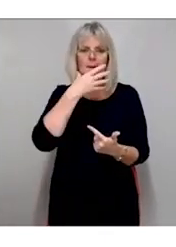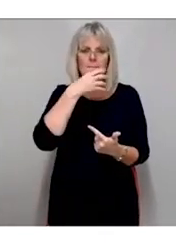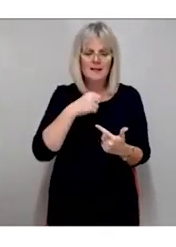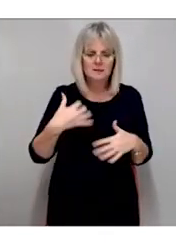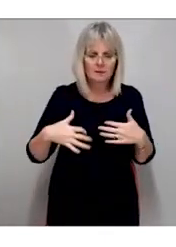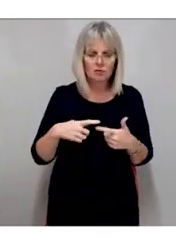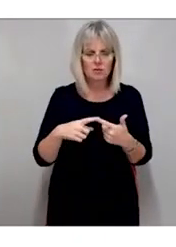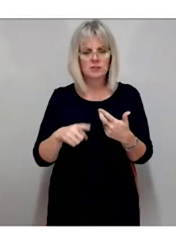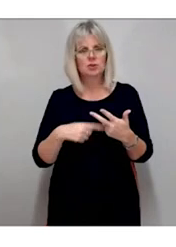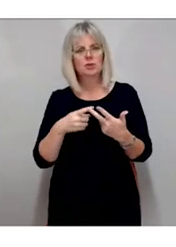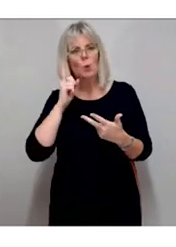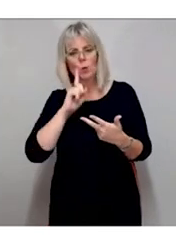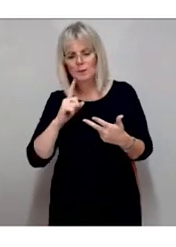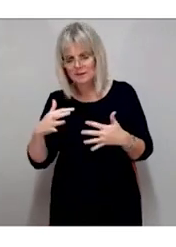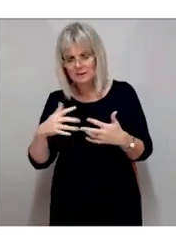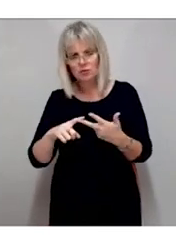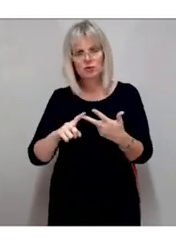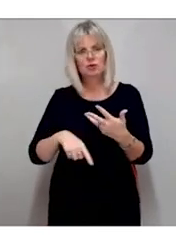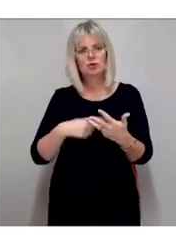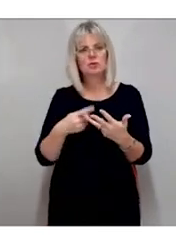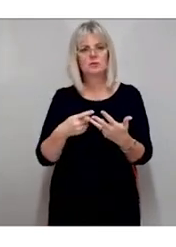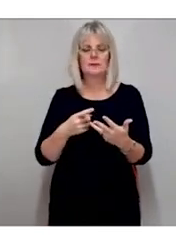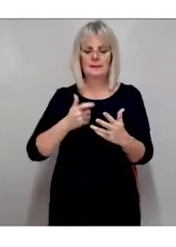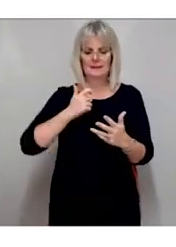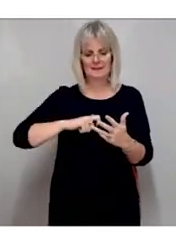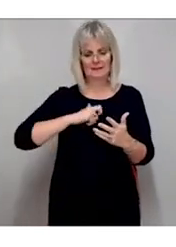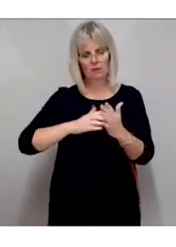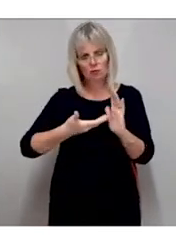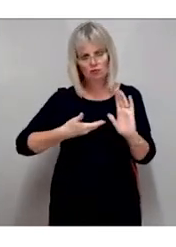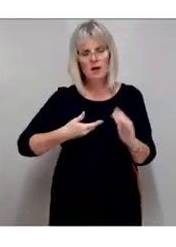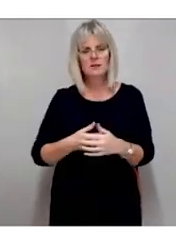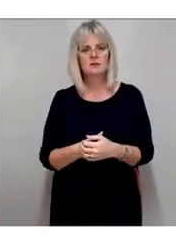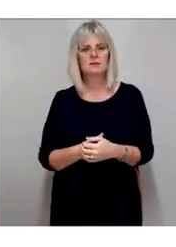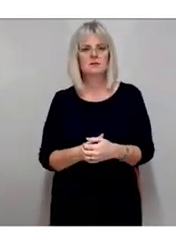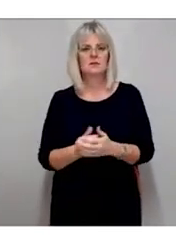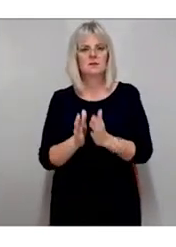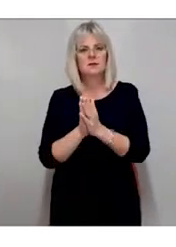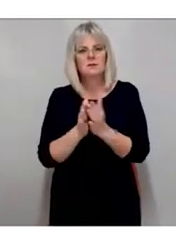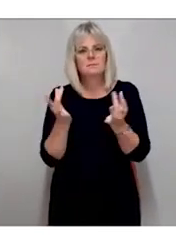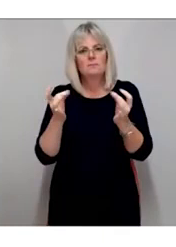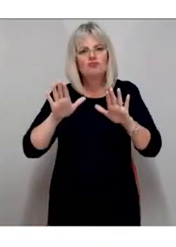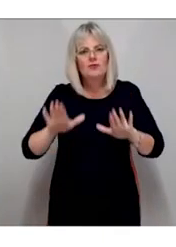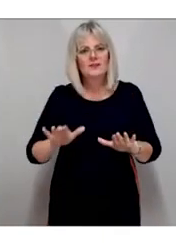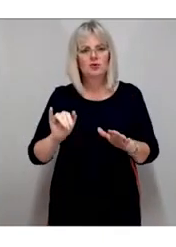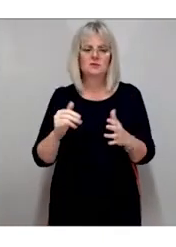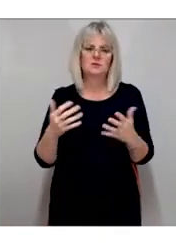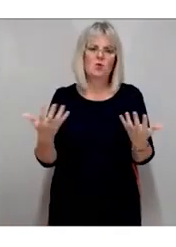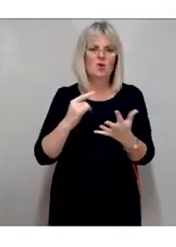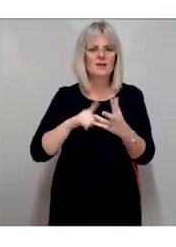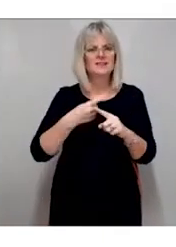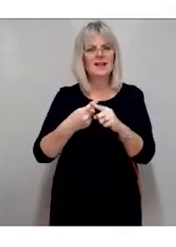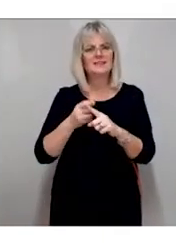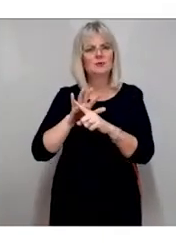human rights, civil rights, including race, religious and sex discrimination have all been important steps to the goal of